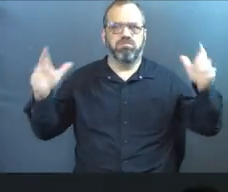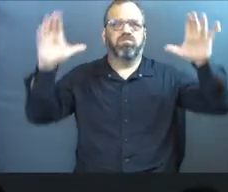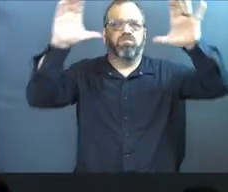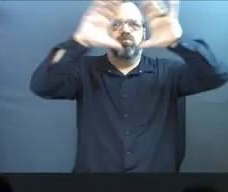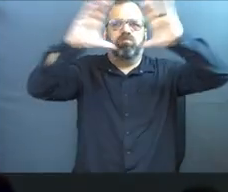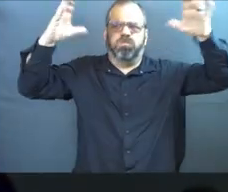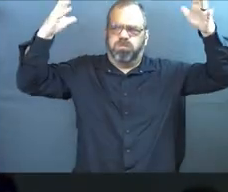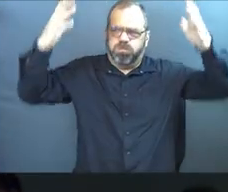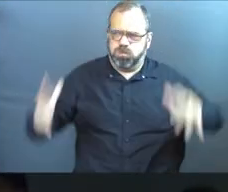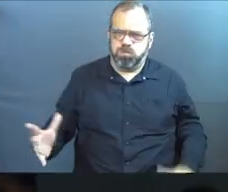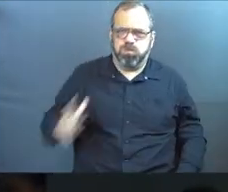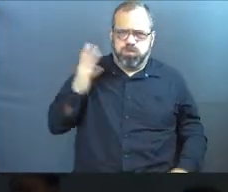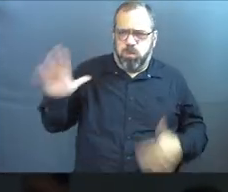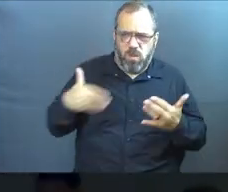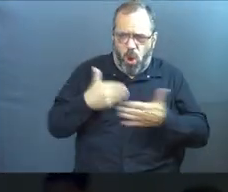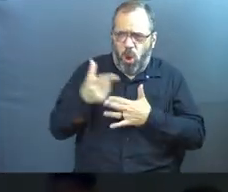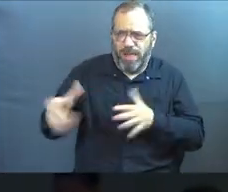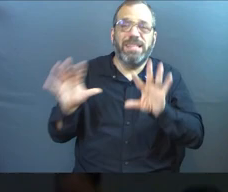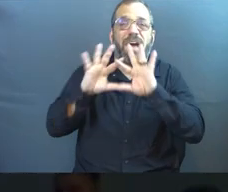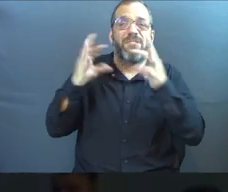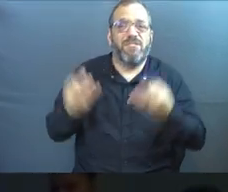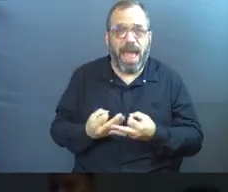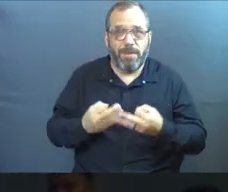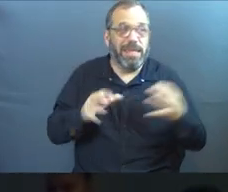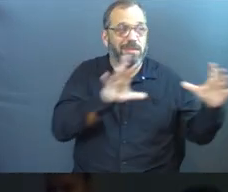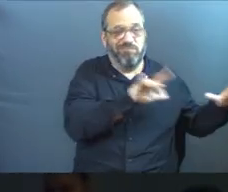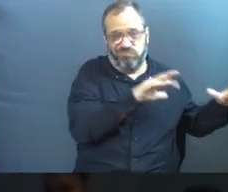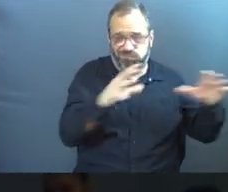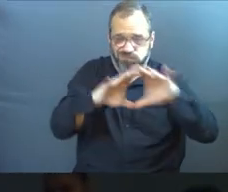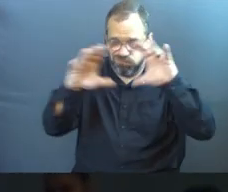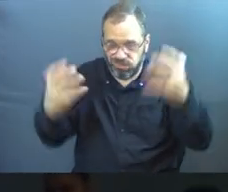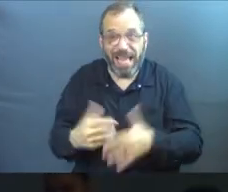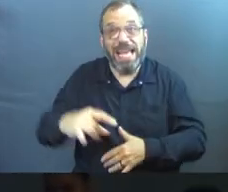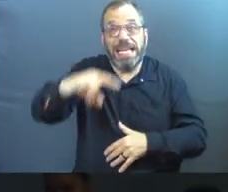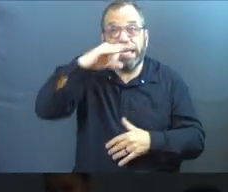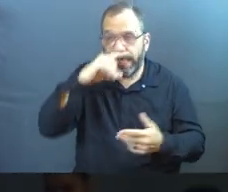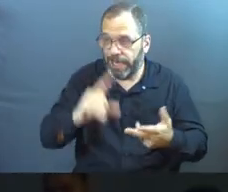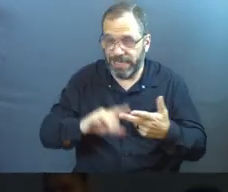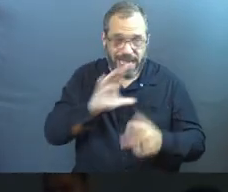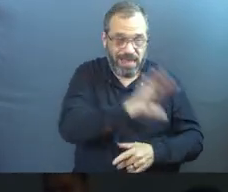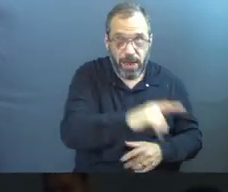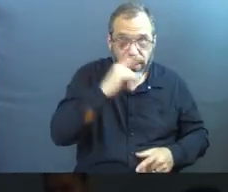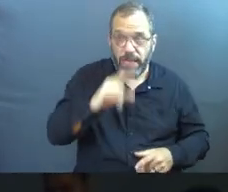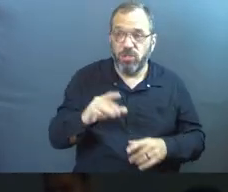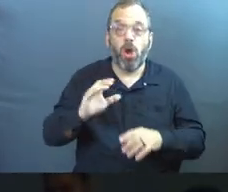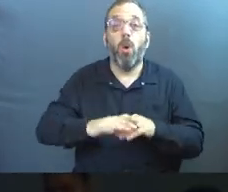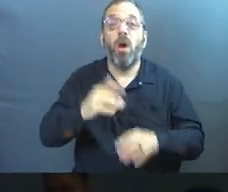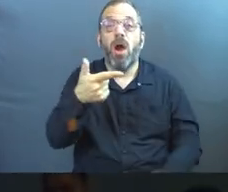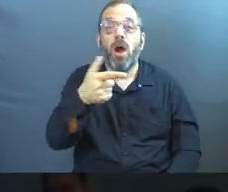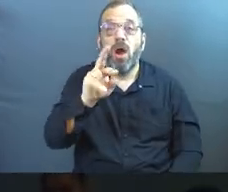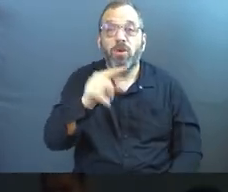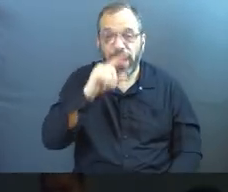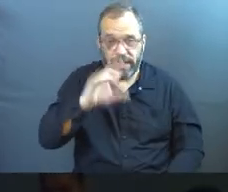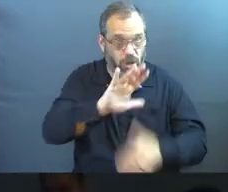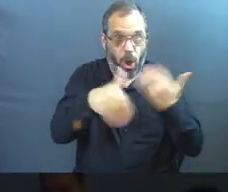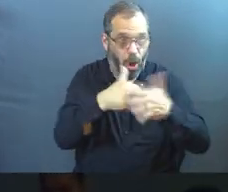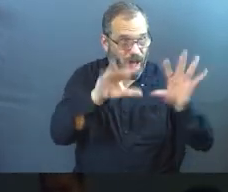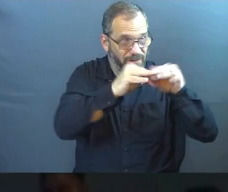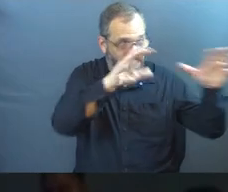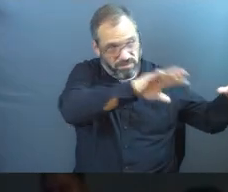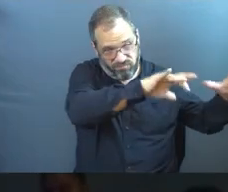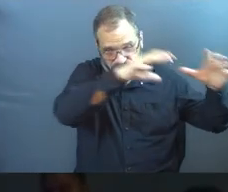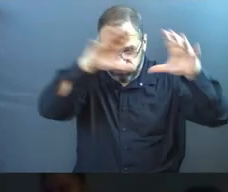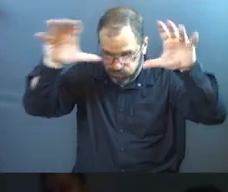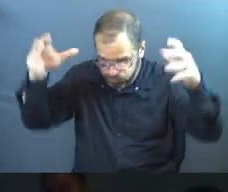mansion together with all his extended family and they're all there. All of his kids and all of their kids. So his grandkids. And so you've got all of